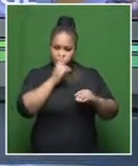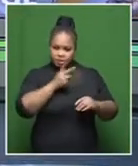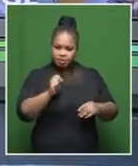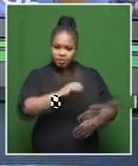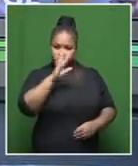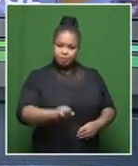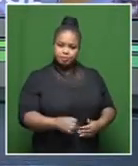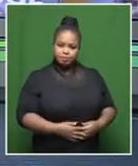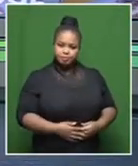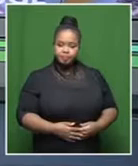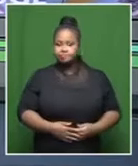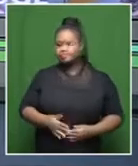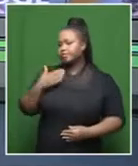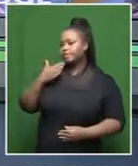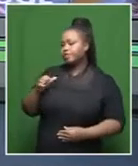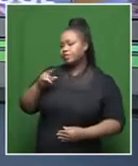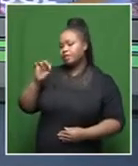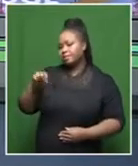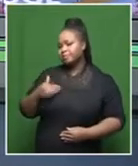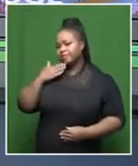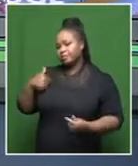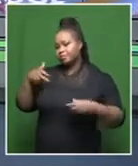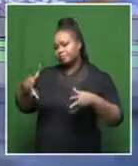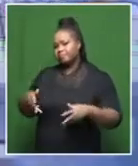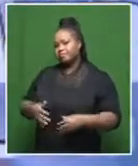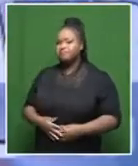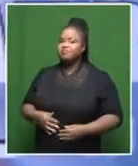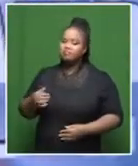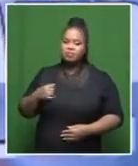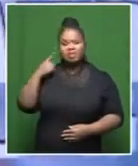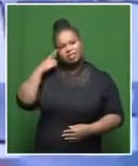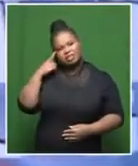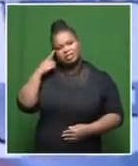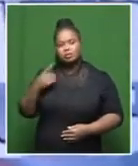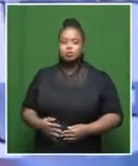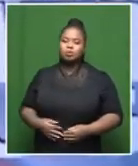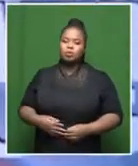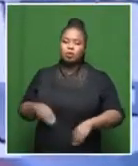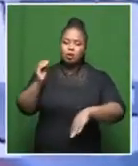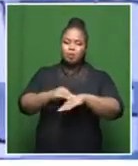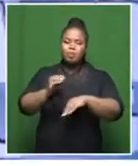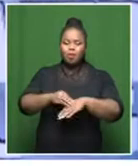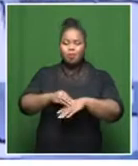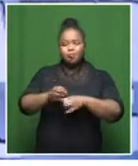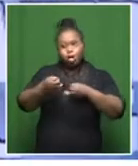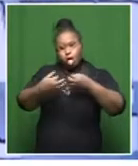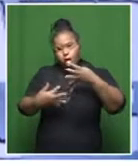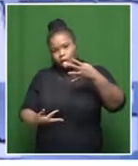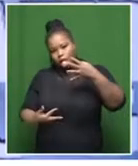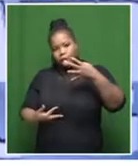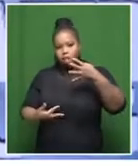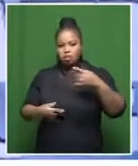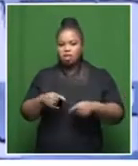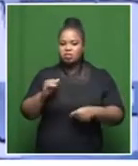South Africa? Thanks, Griselle, and thanks for having us. I think it's such a multi-layered problem, homelessness. It's not a